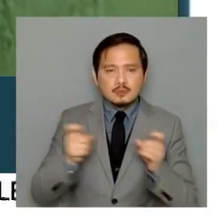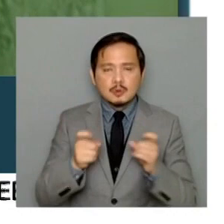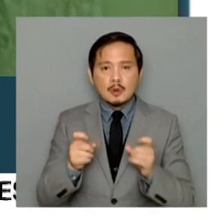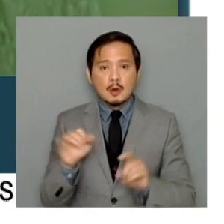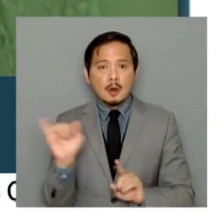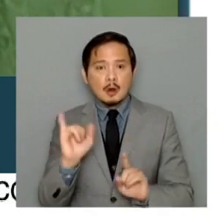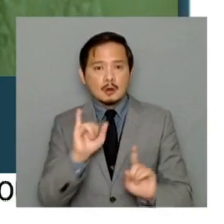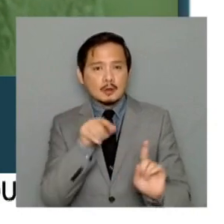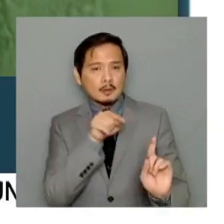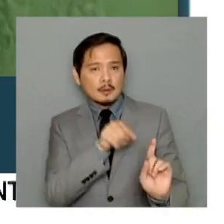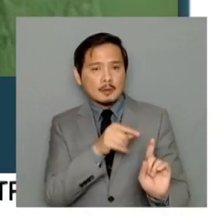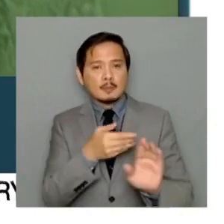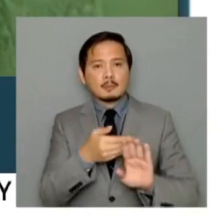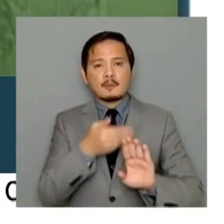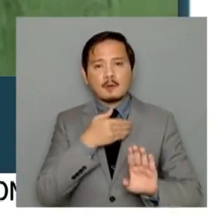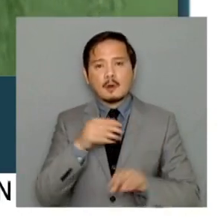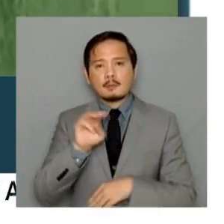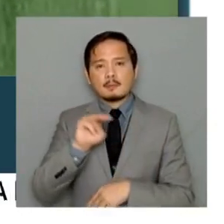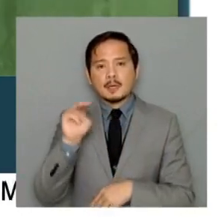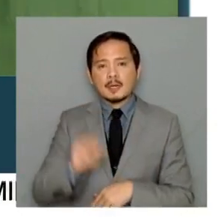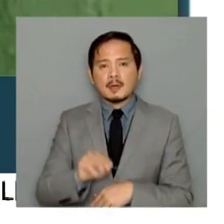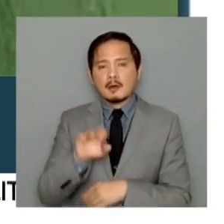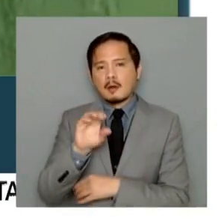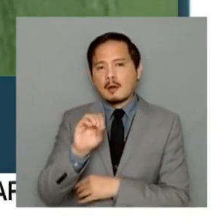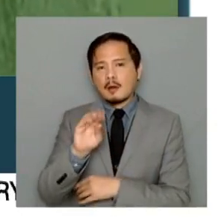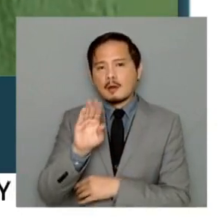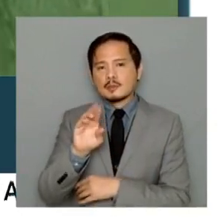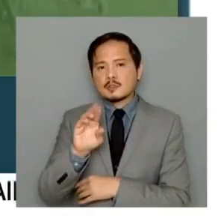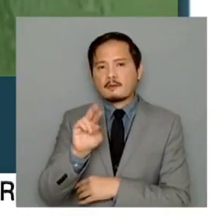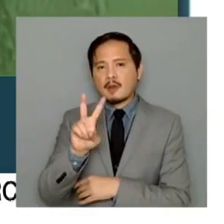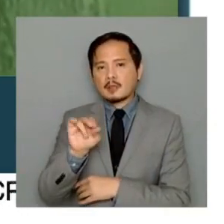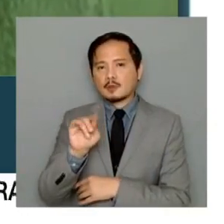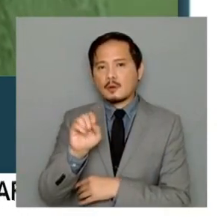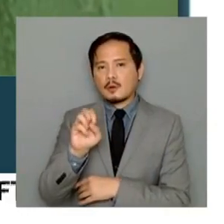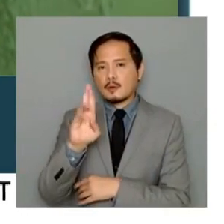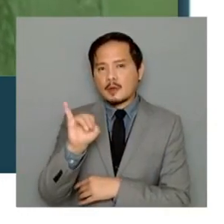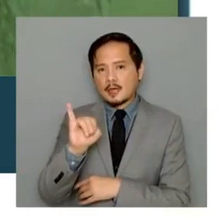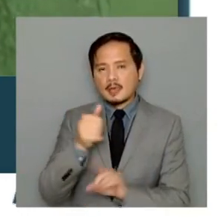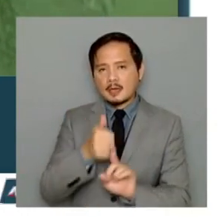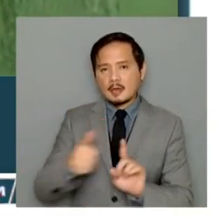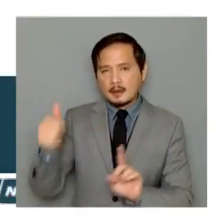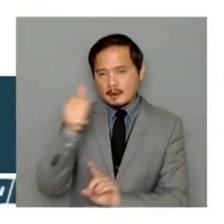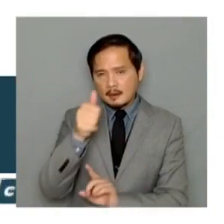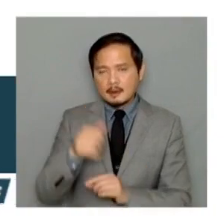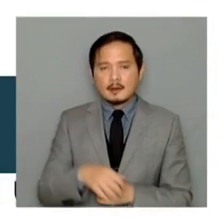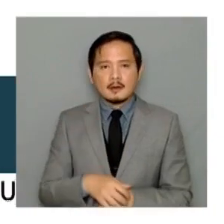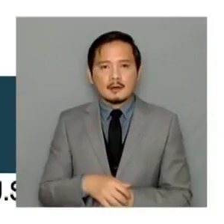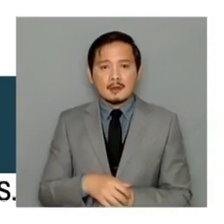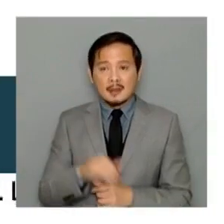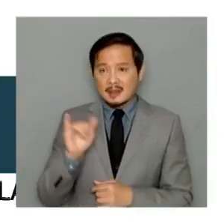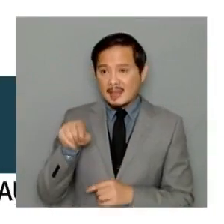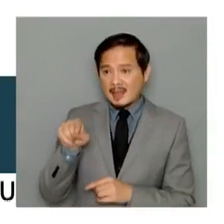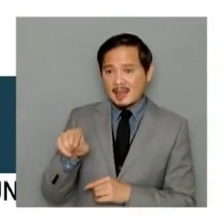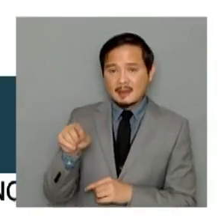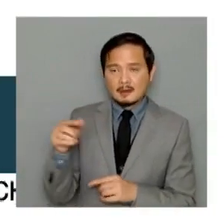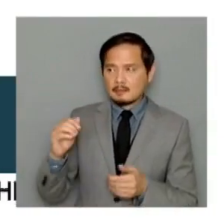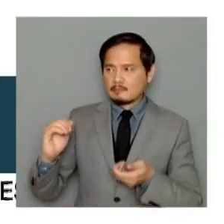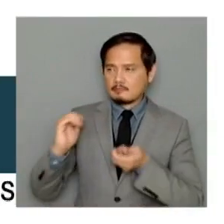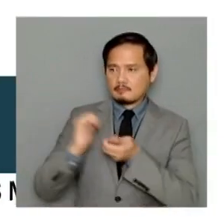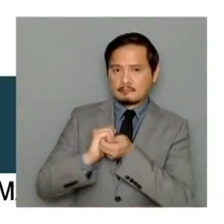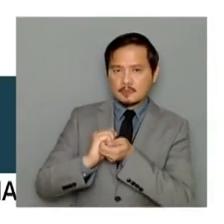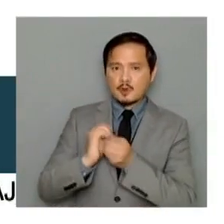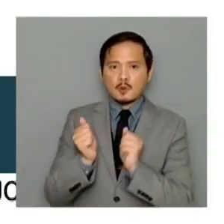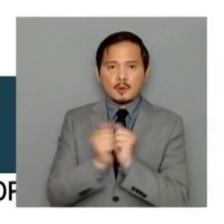former Manila Observatory chief. And Manila Observatory is our partner in our